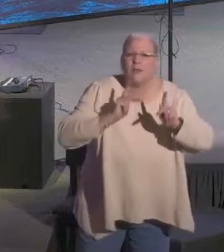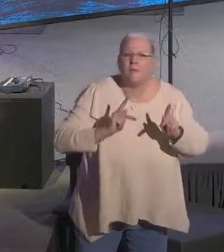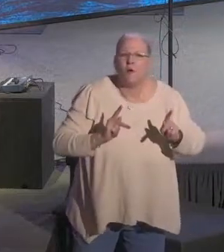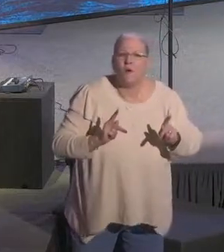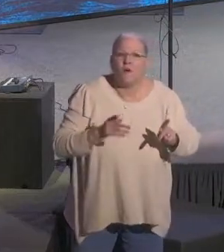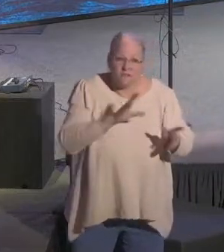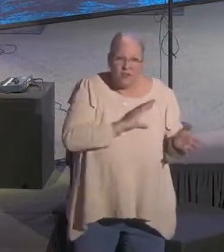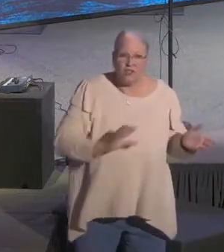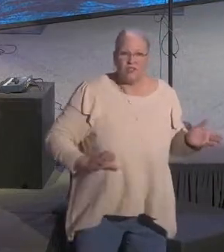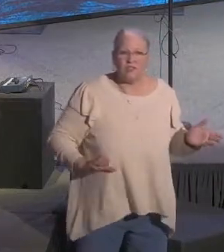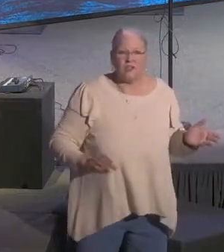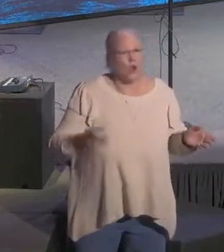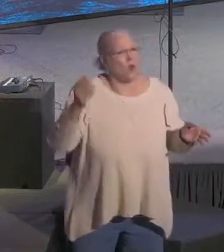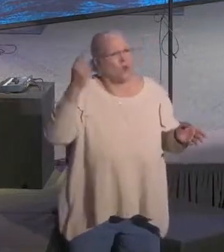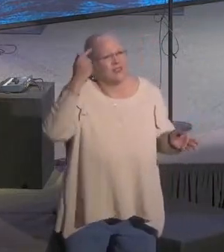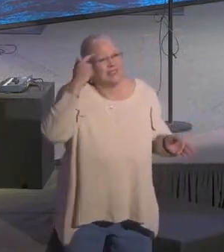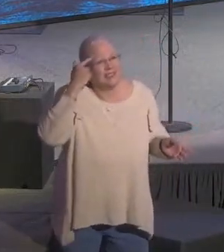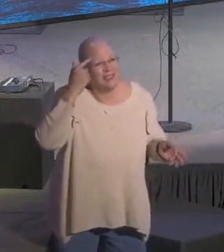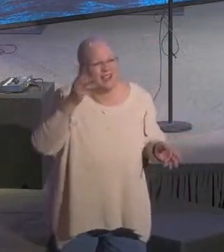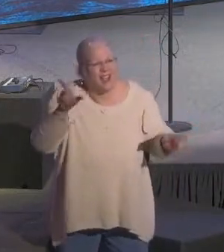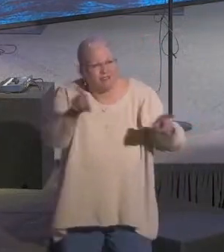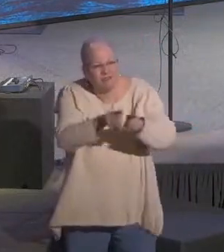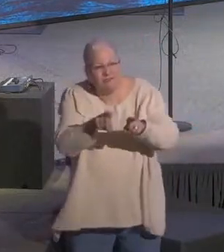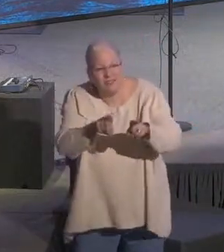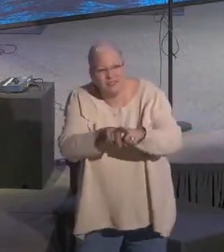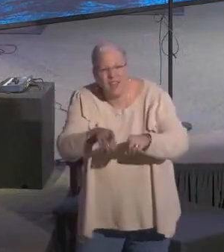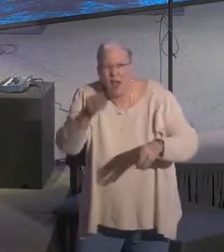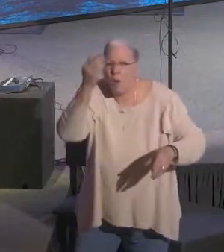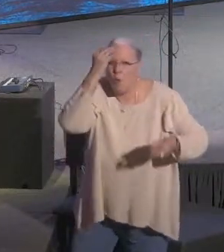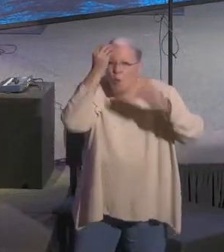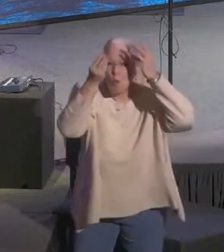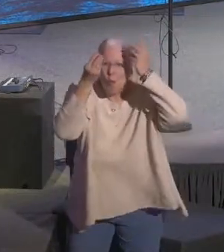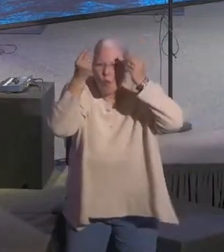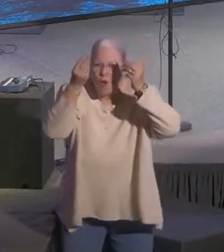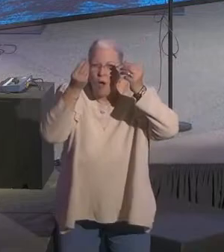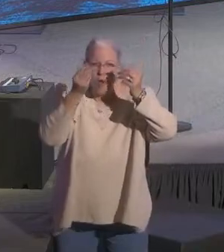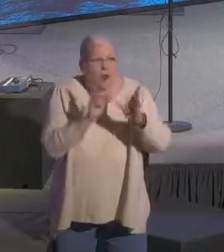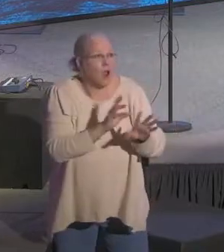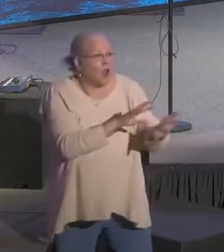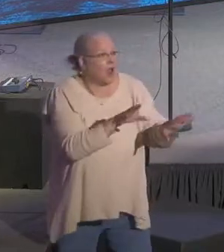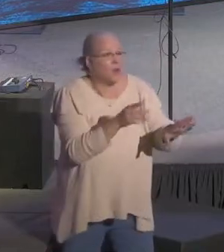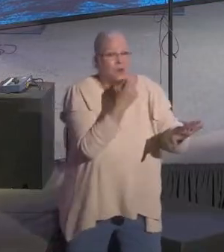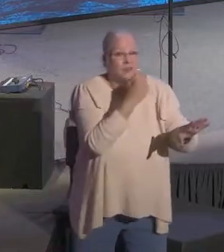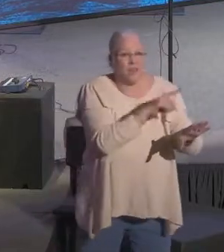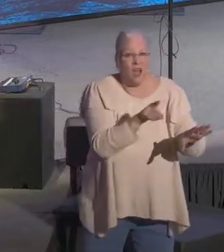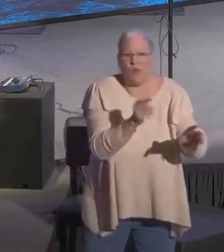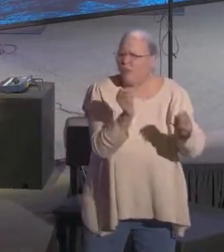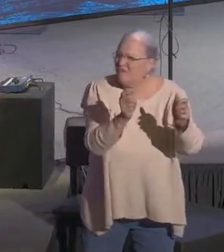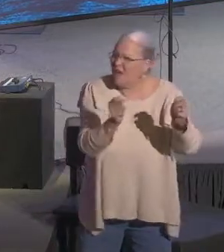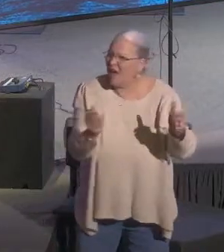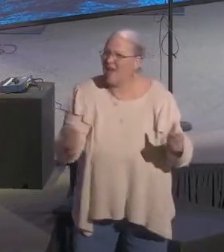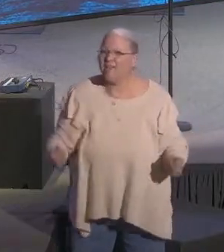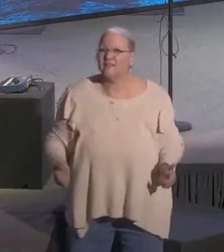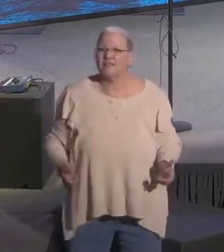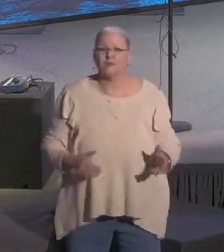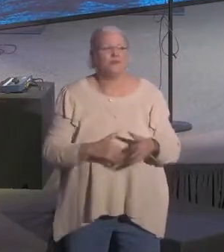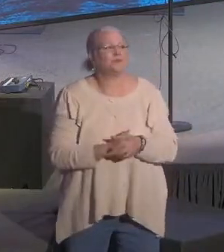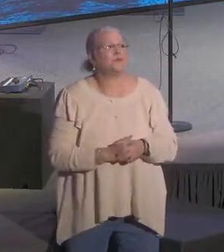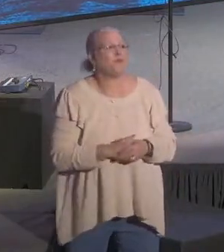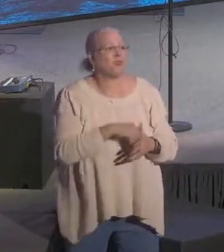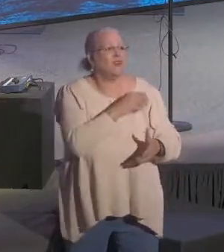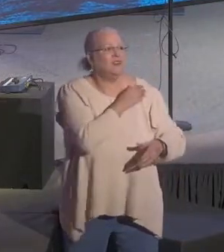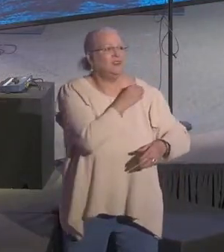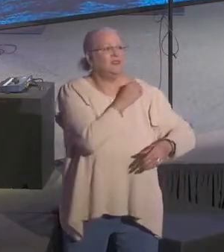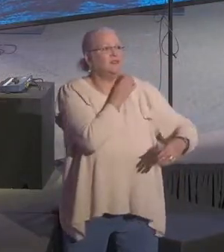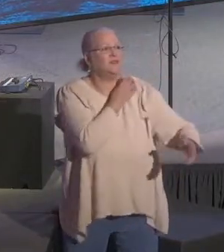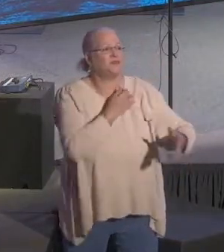have a theology, a mindset of how to do that. And I want to give you this very quickly today because I know we want to get out of here and get to brunch